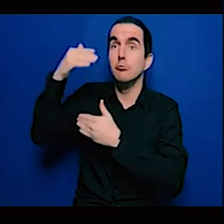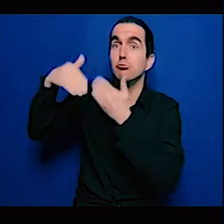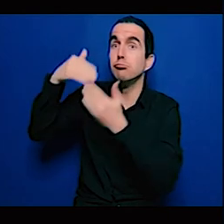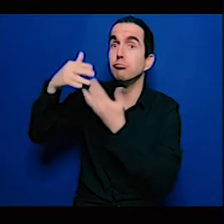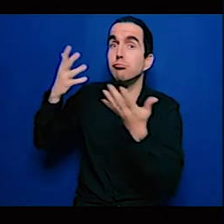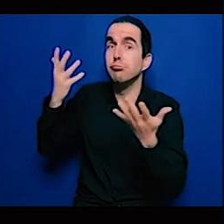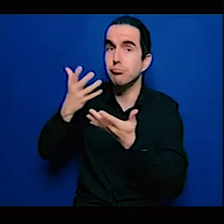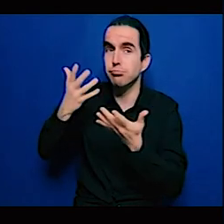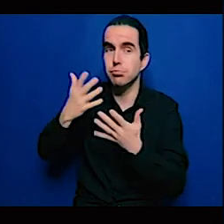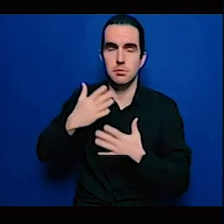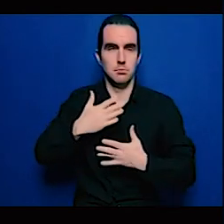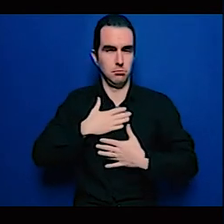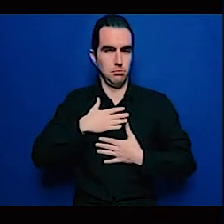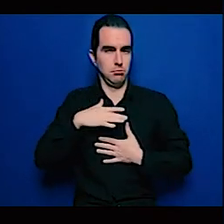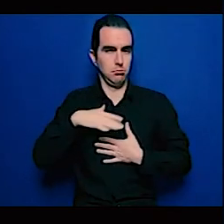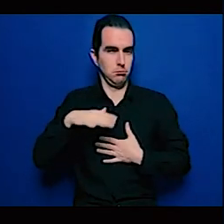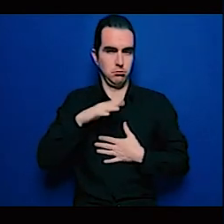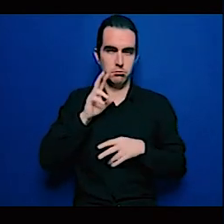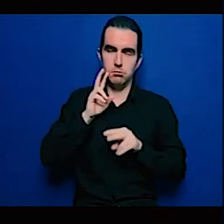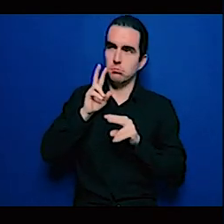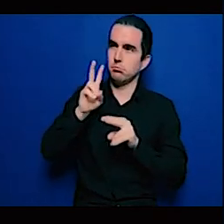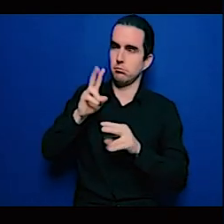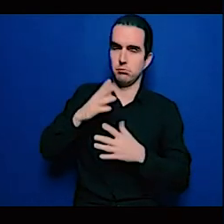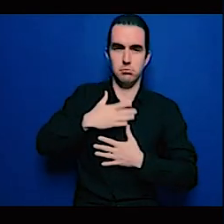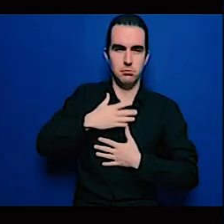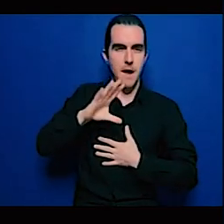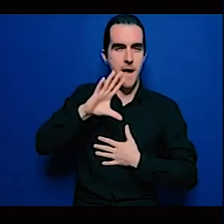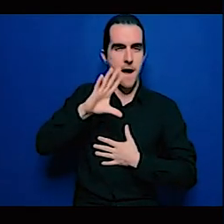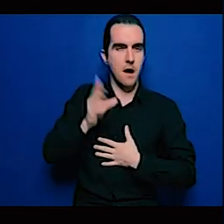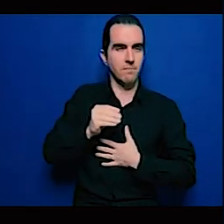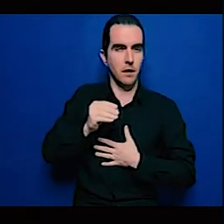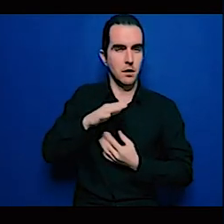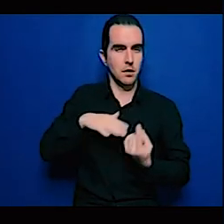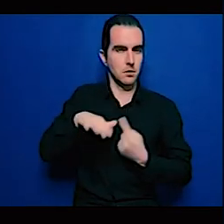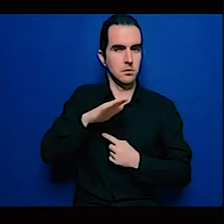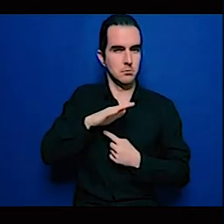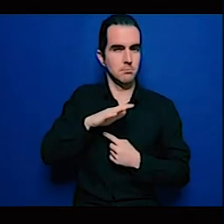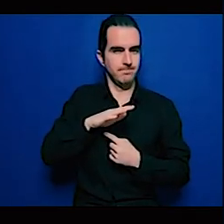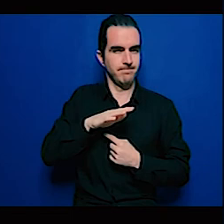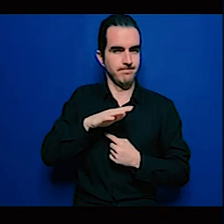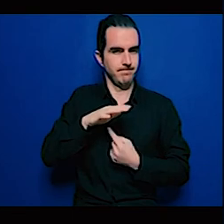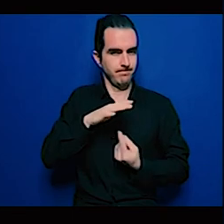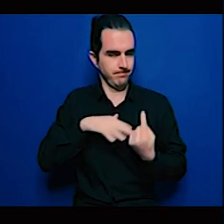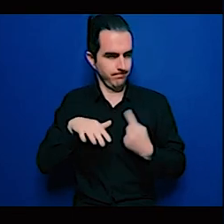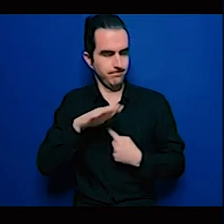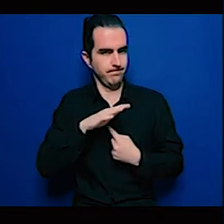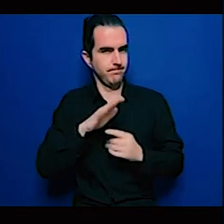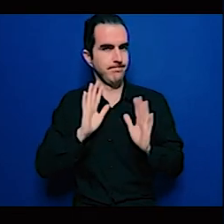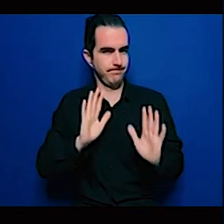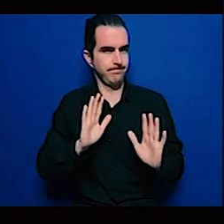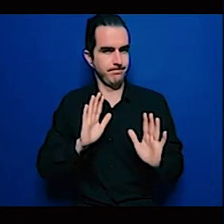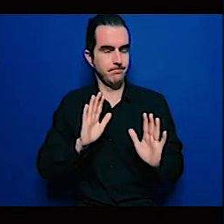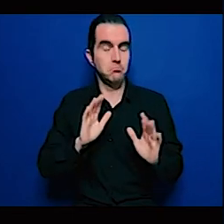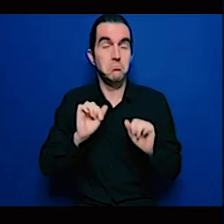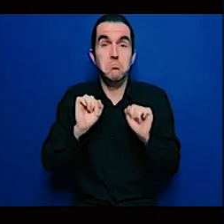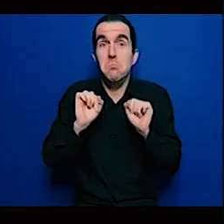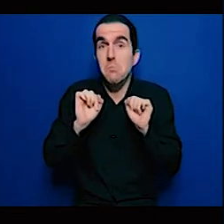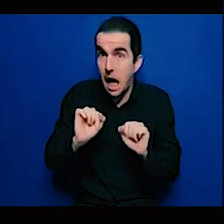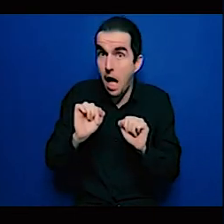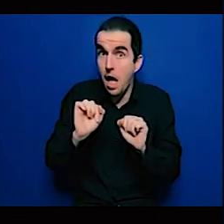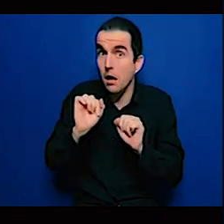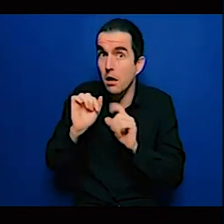also an acknowledgement that there is a funding gap as part of that and also